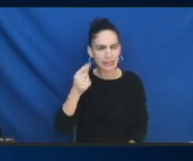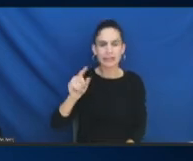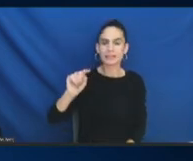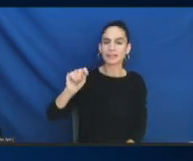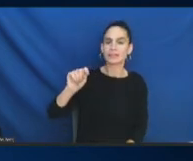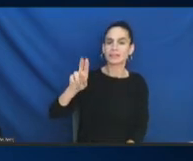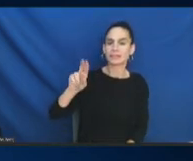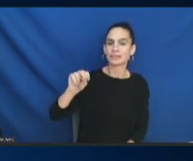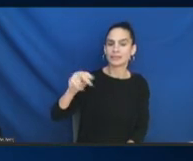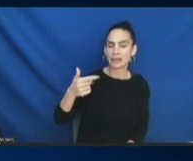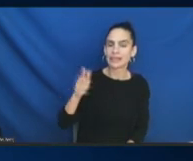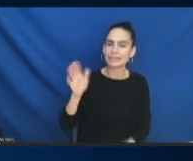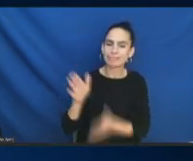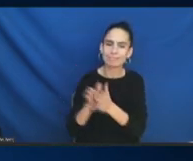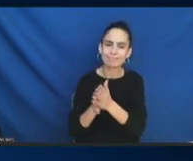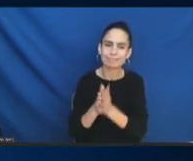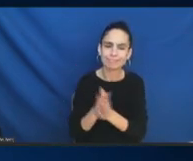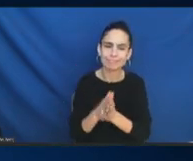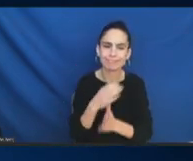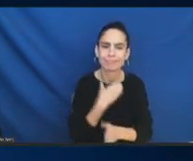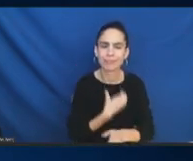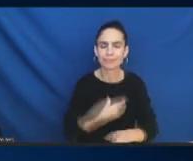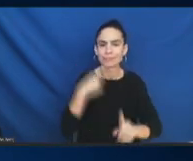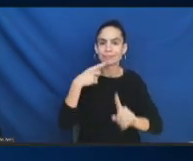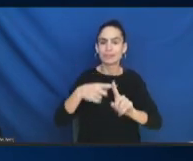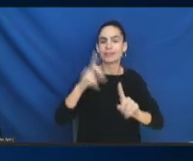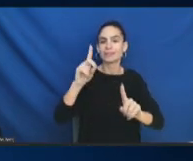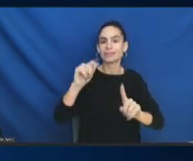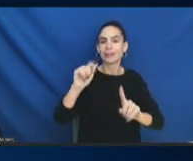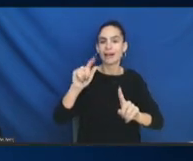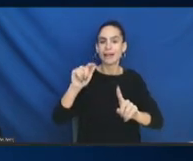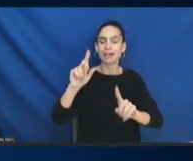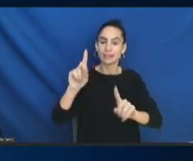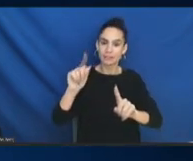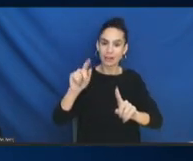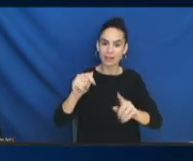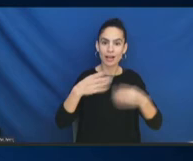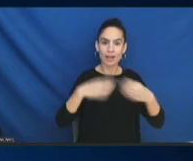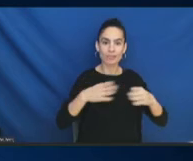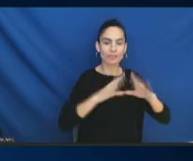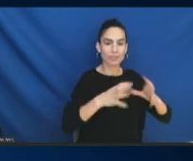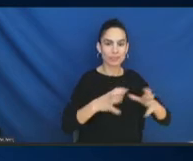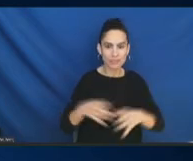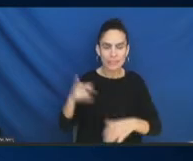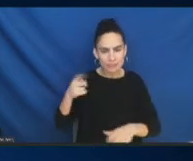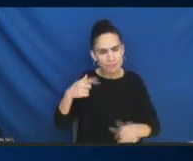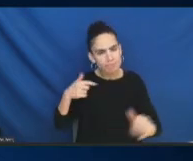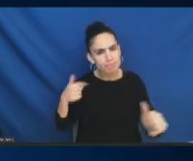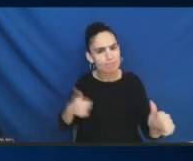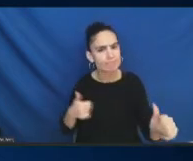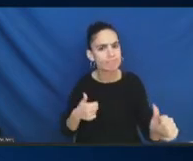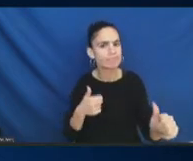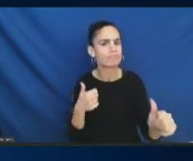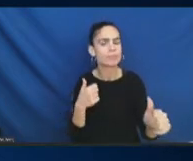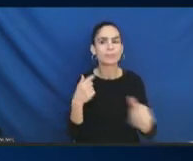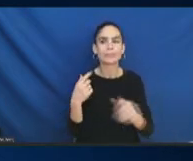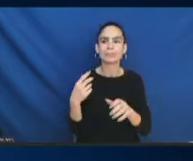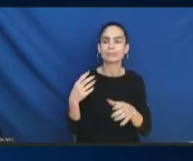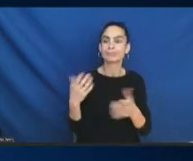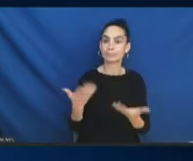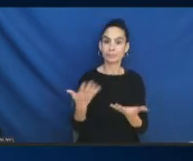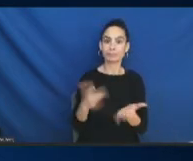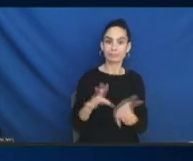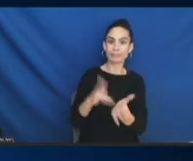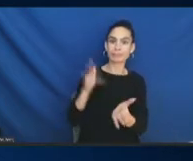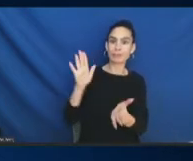aggregation, you know, he went ahead and pursued using, you know, his role as commissioner to be able to push